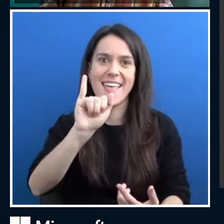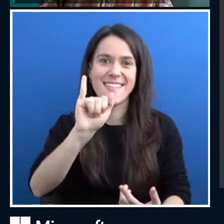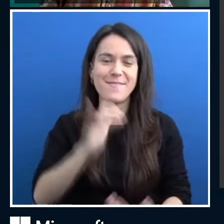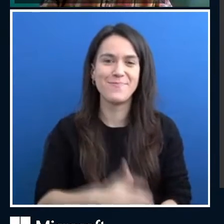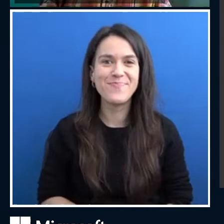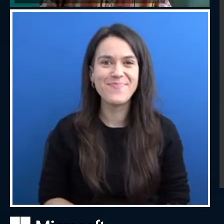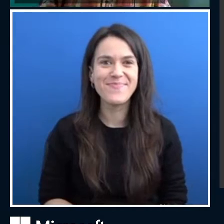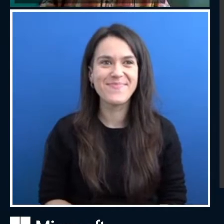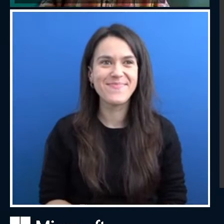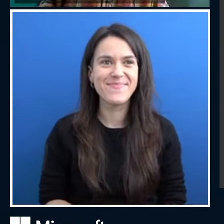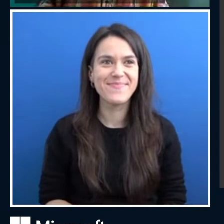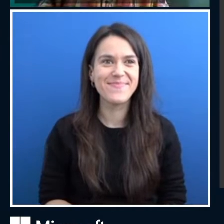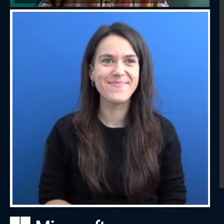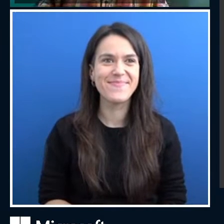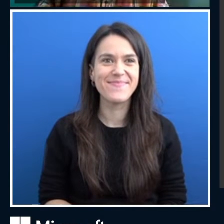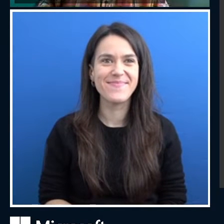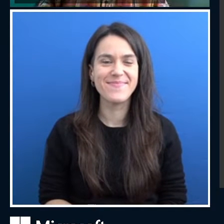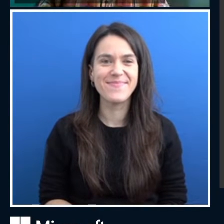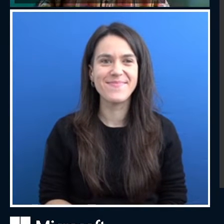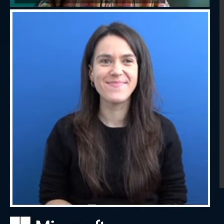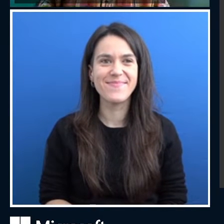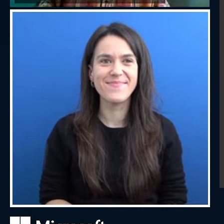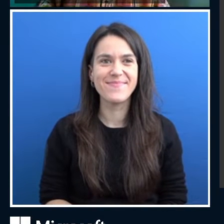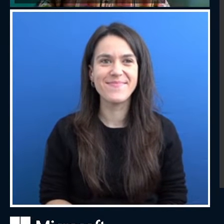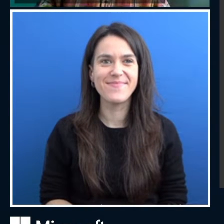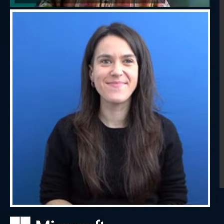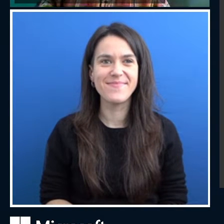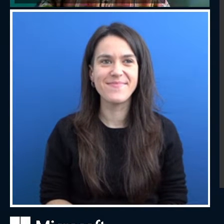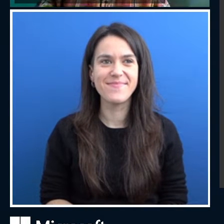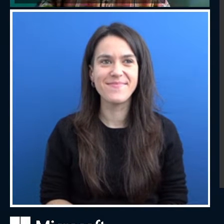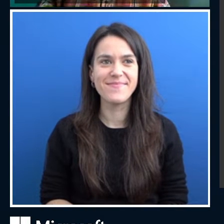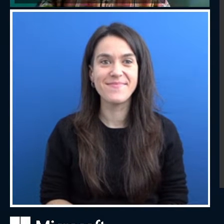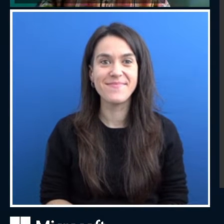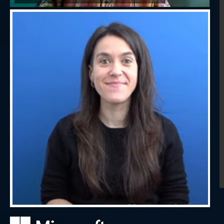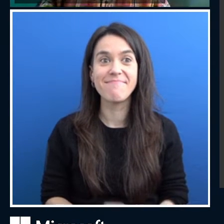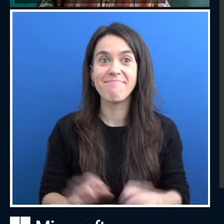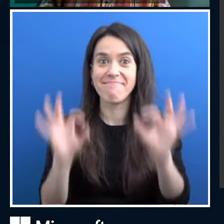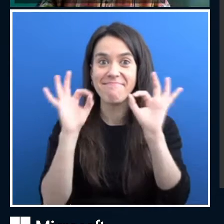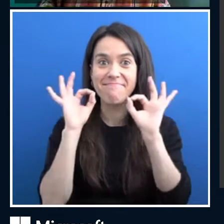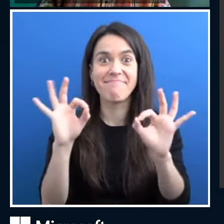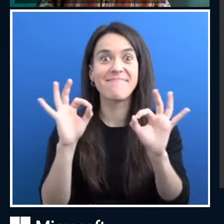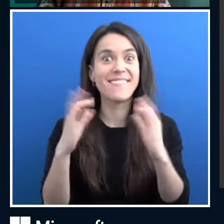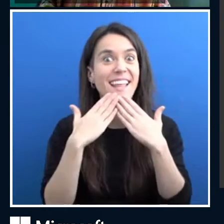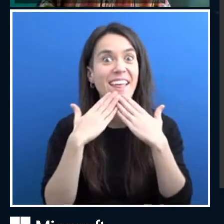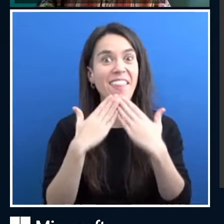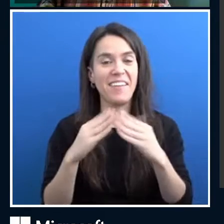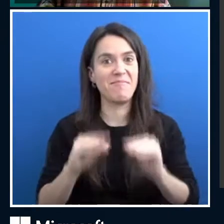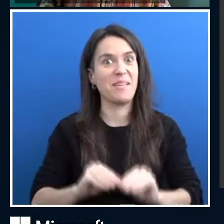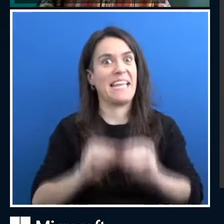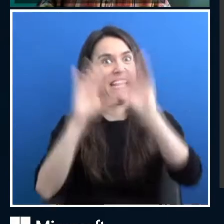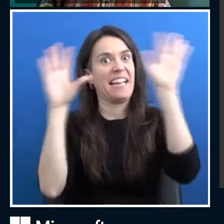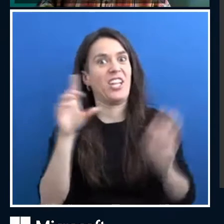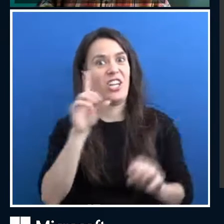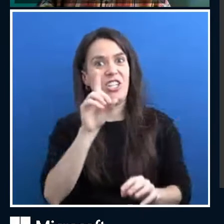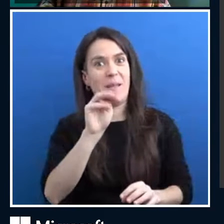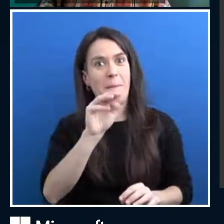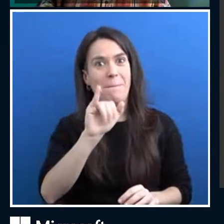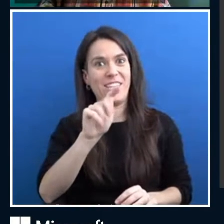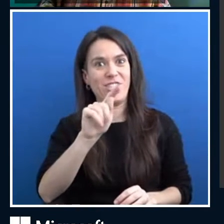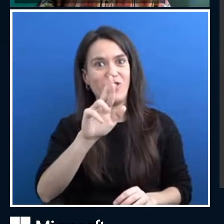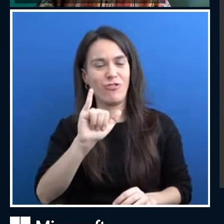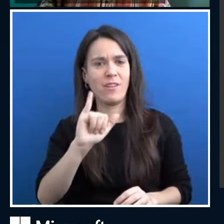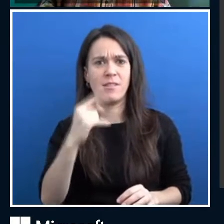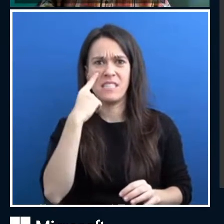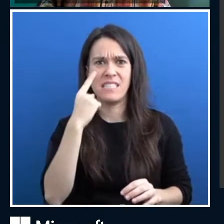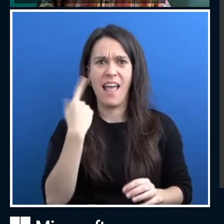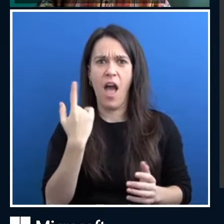Fantastic. And thank you, Dimitri, for that great explanation of symbolic versus neural AI and kind of where that sits in history, where that